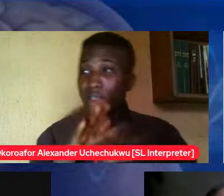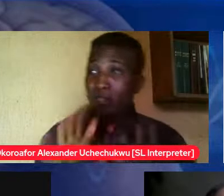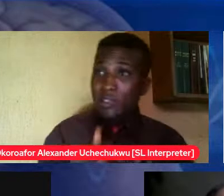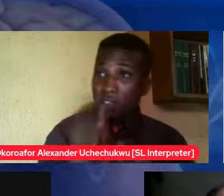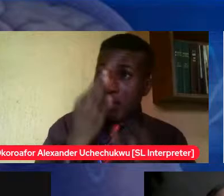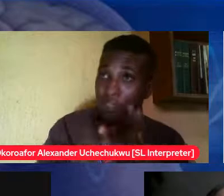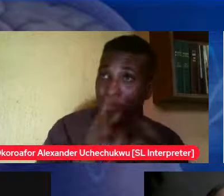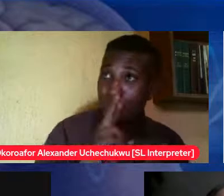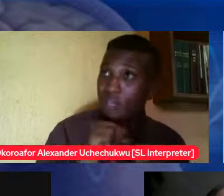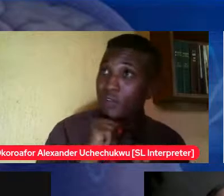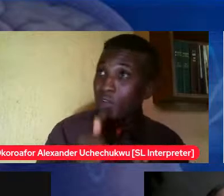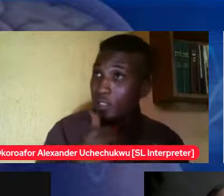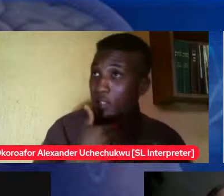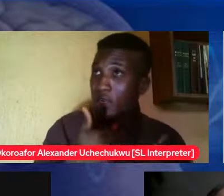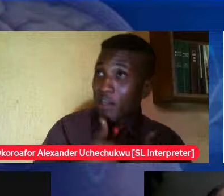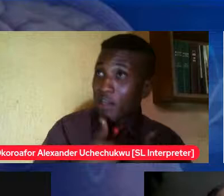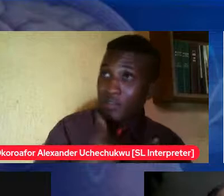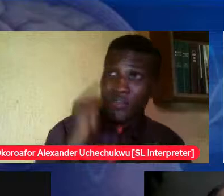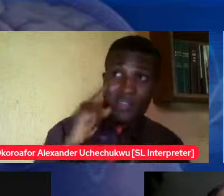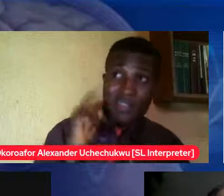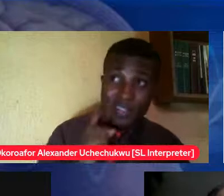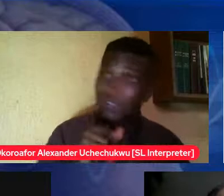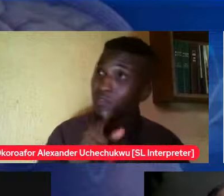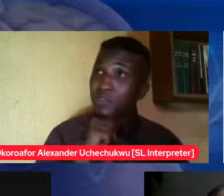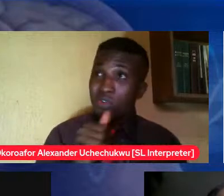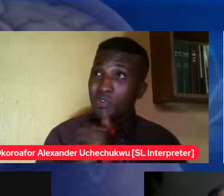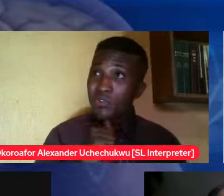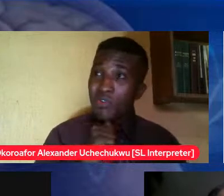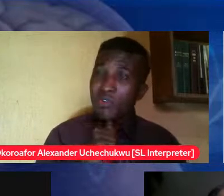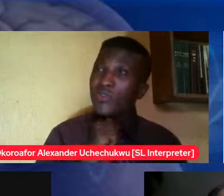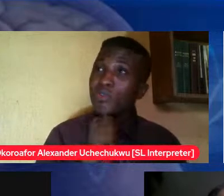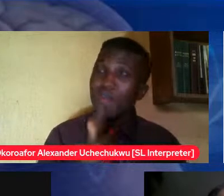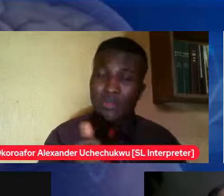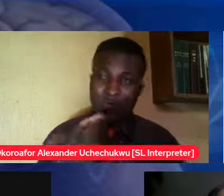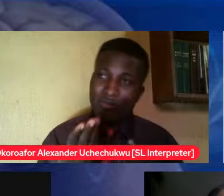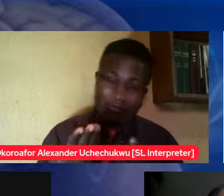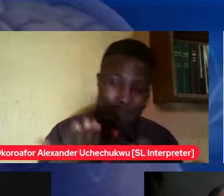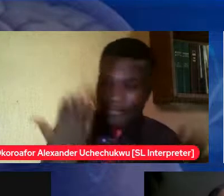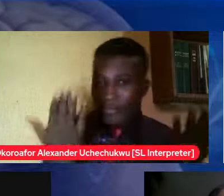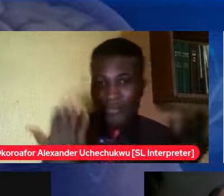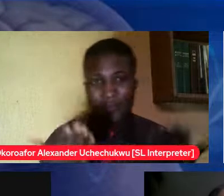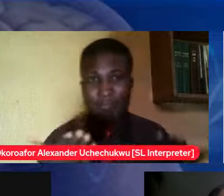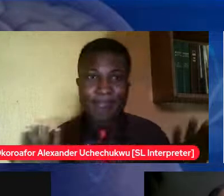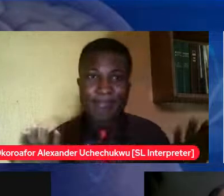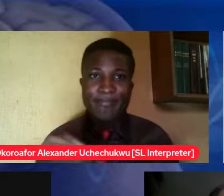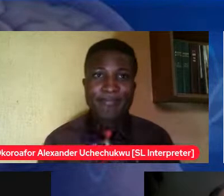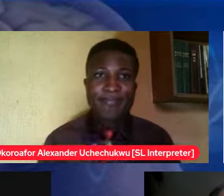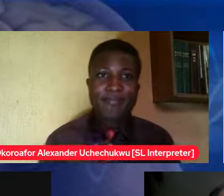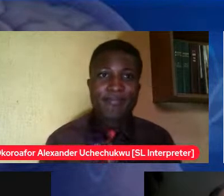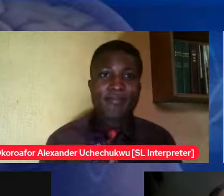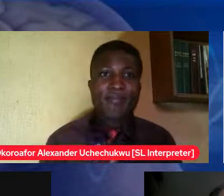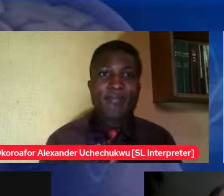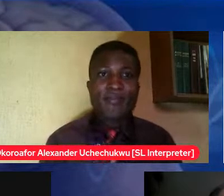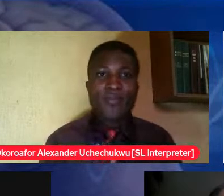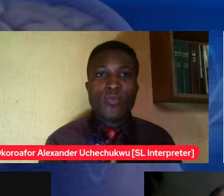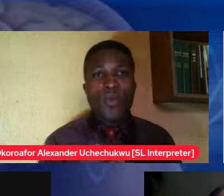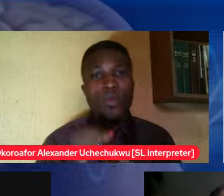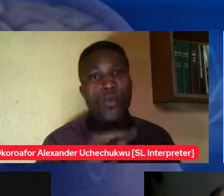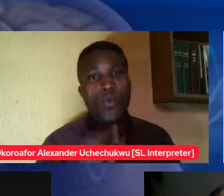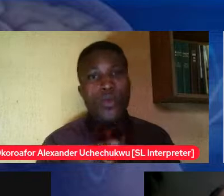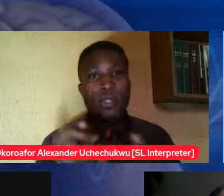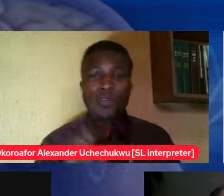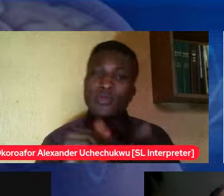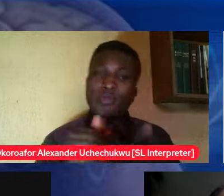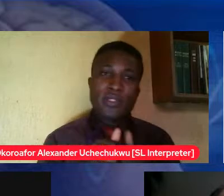what's up you not have the sex and you just say blah do you understand oh it comes with consequences so we cannot